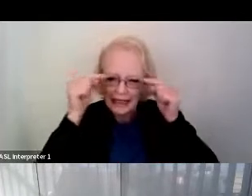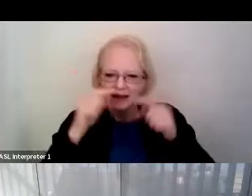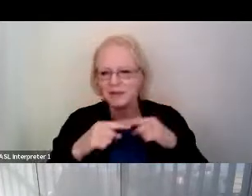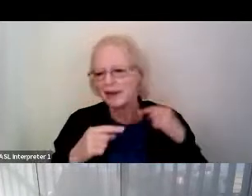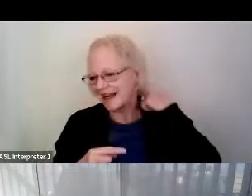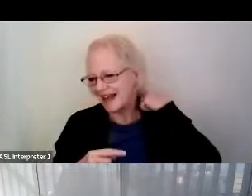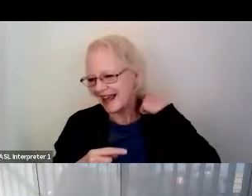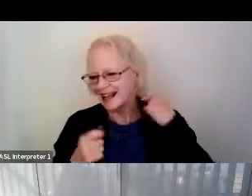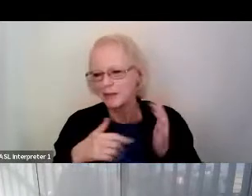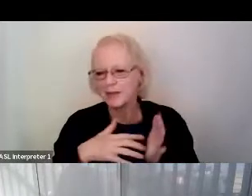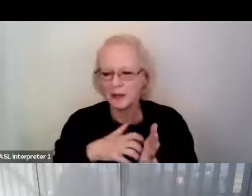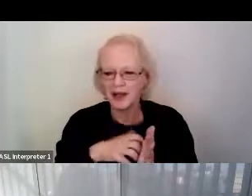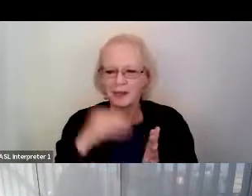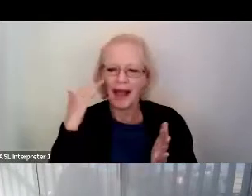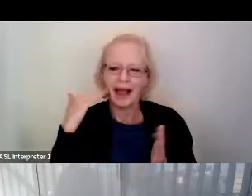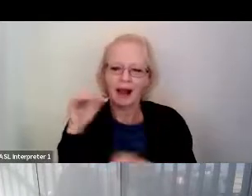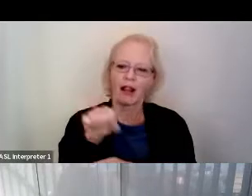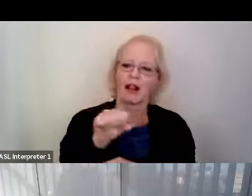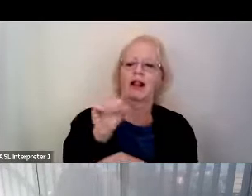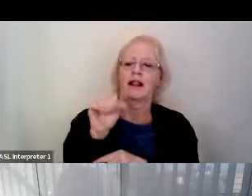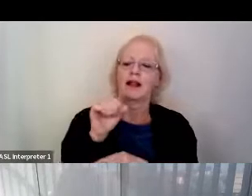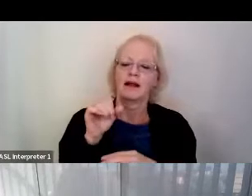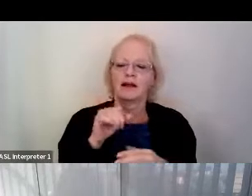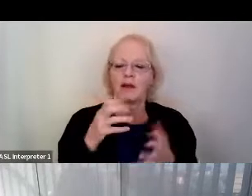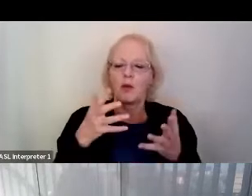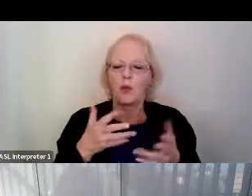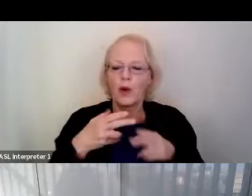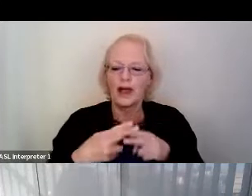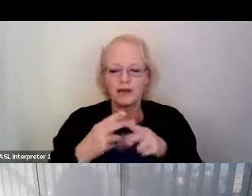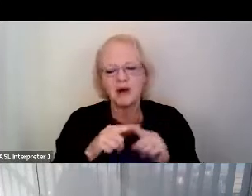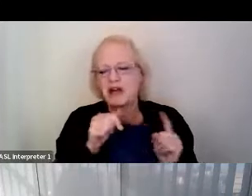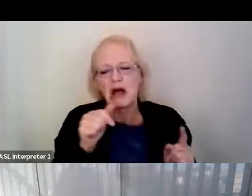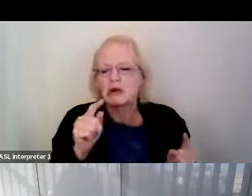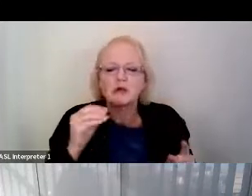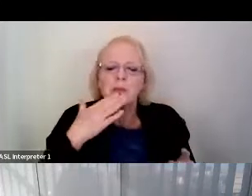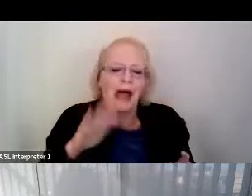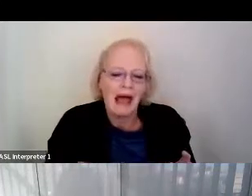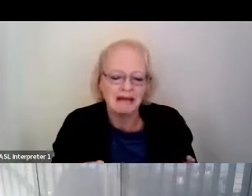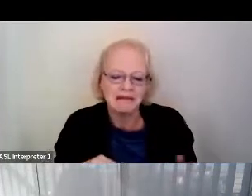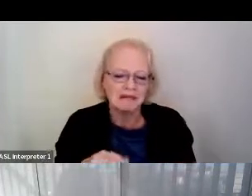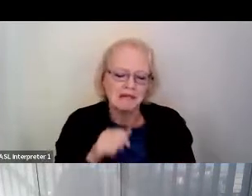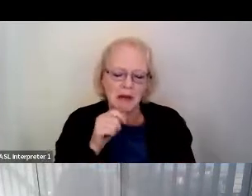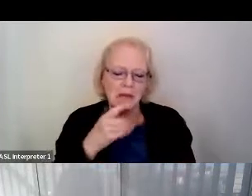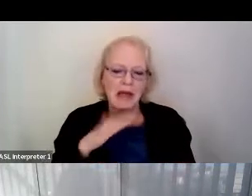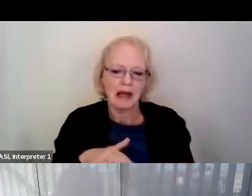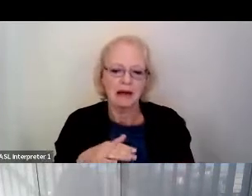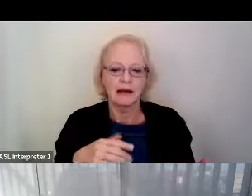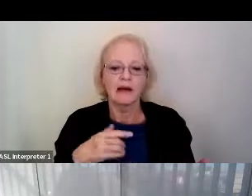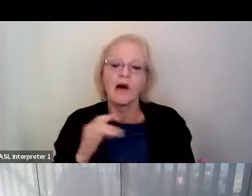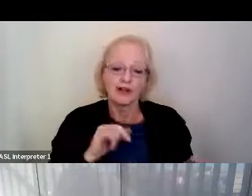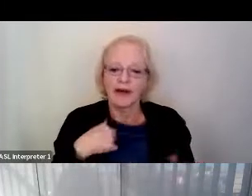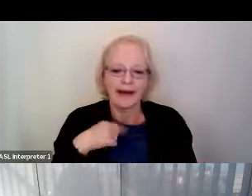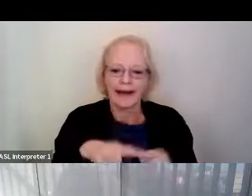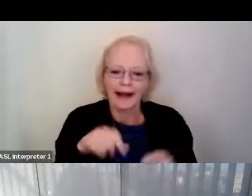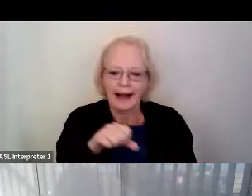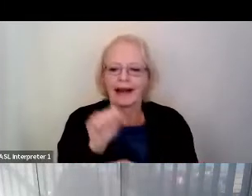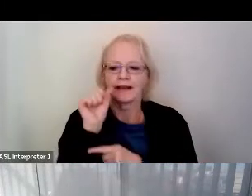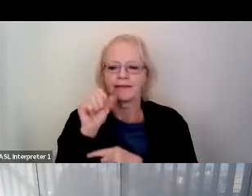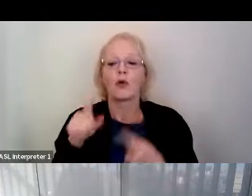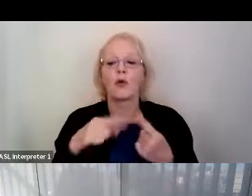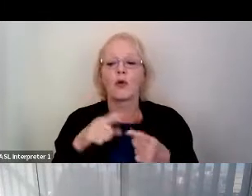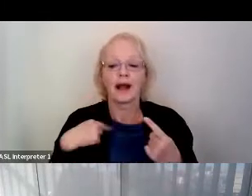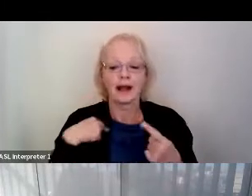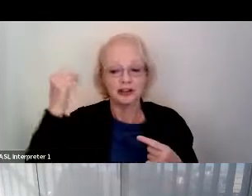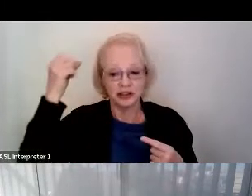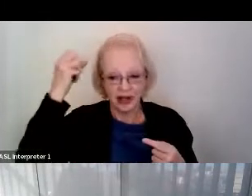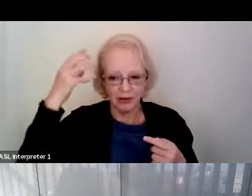little weak and my head weighs too much. But not so bad. Not so uncomfortable. I can't wet my head also. So whenever I take a shower, has